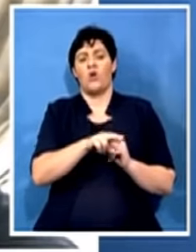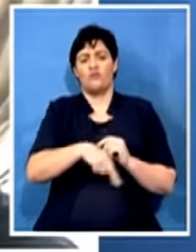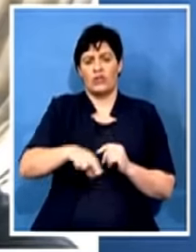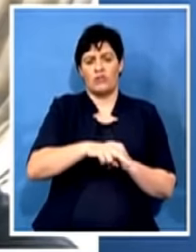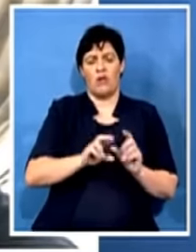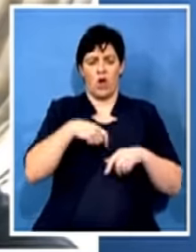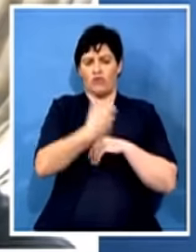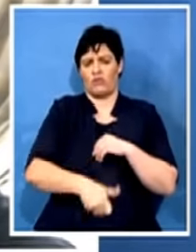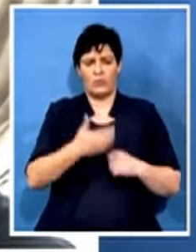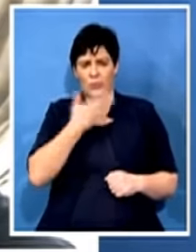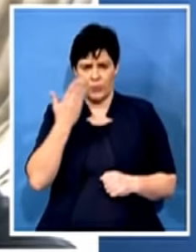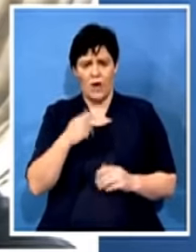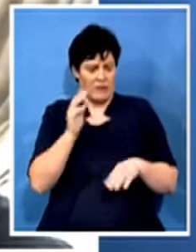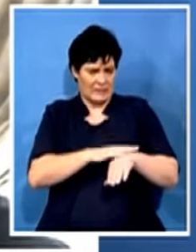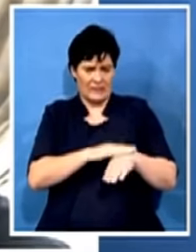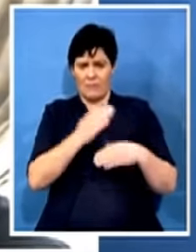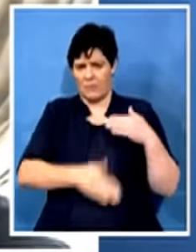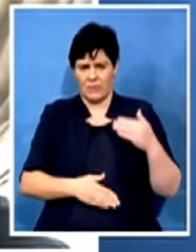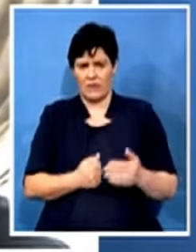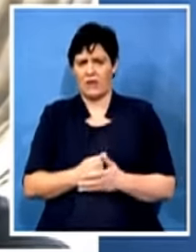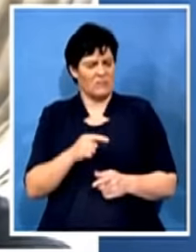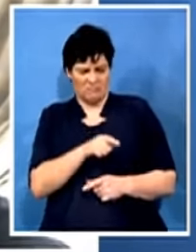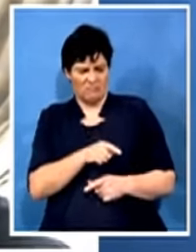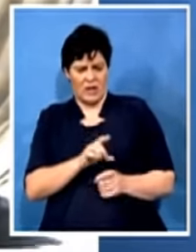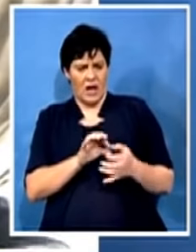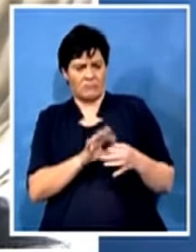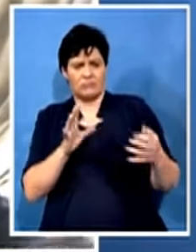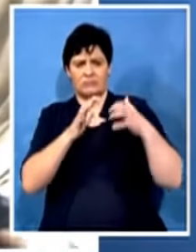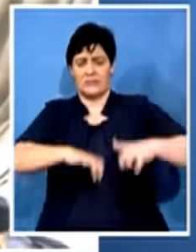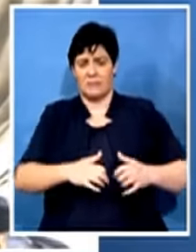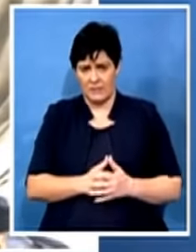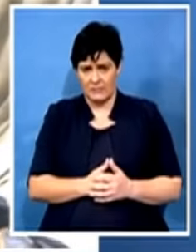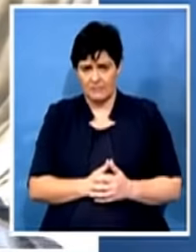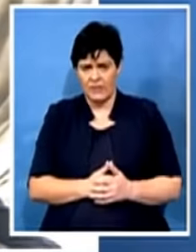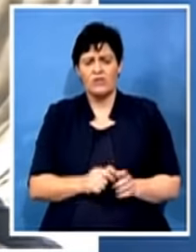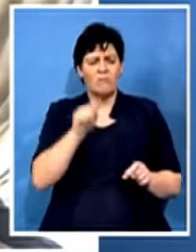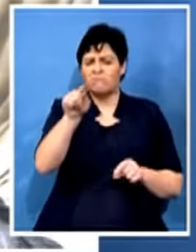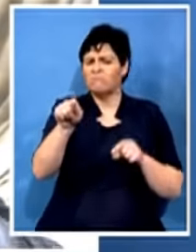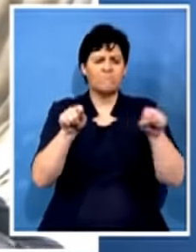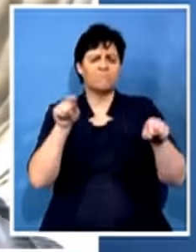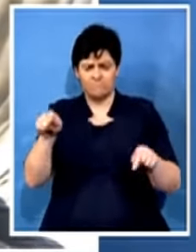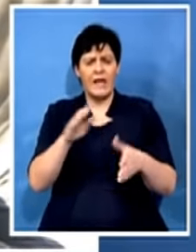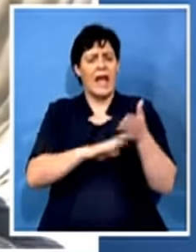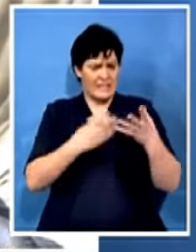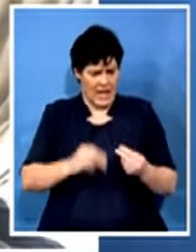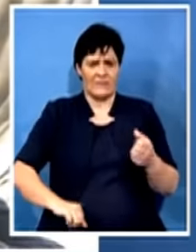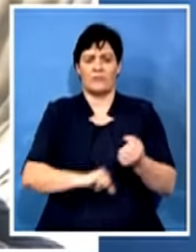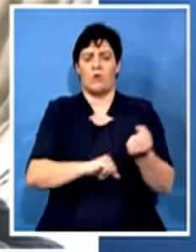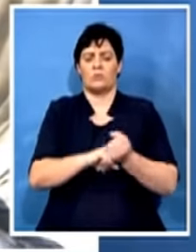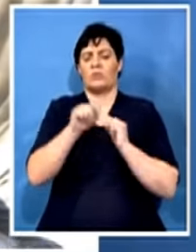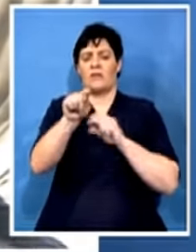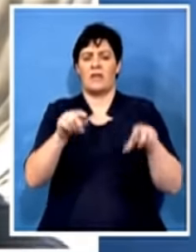having that particular region disbanded. So there are pockets of support for Ace Makashule across the country, but the all-important